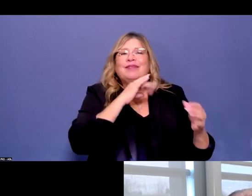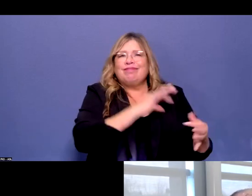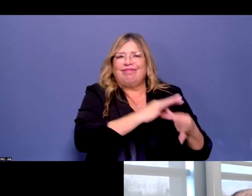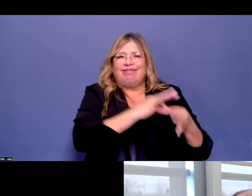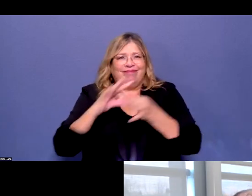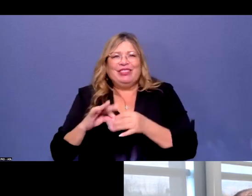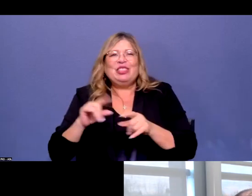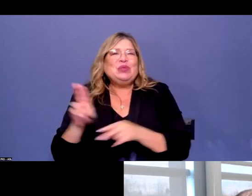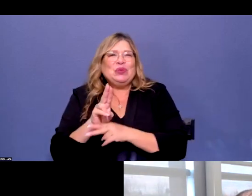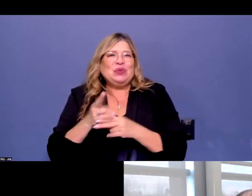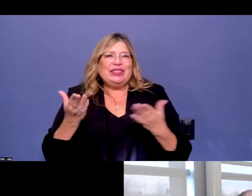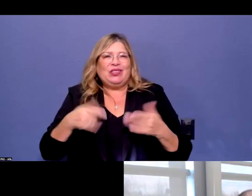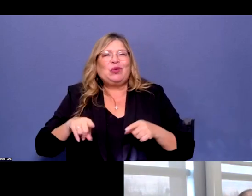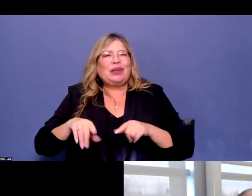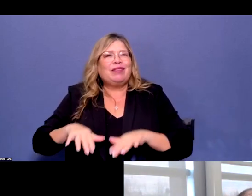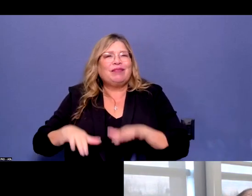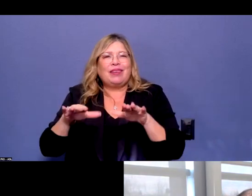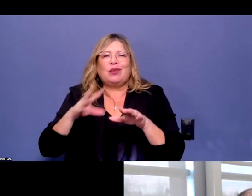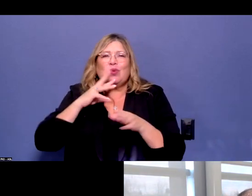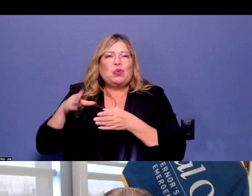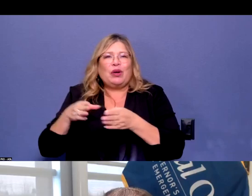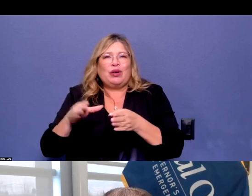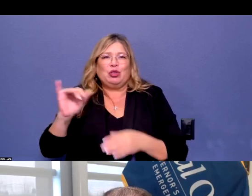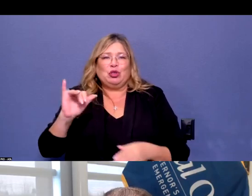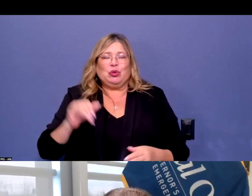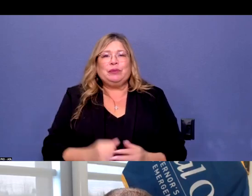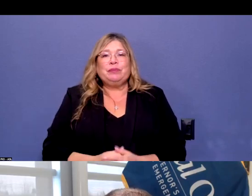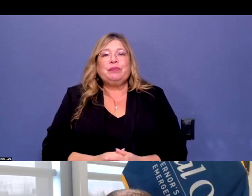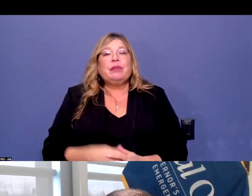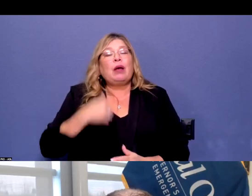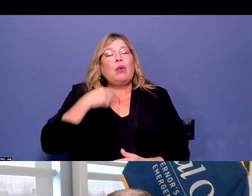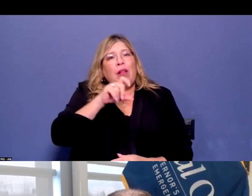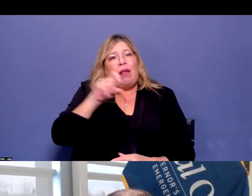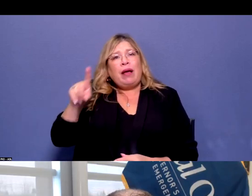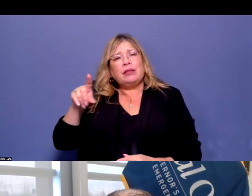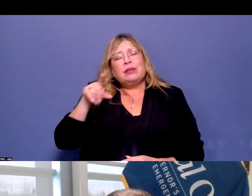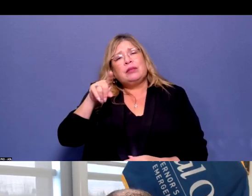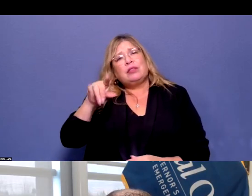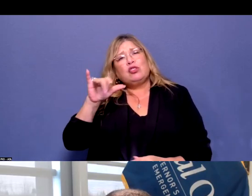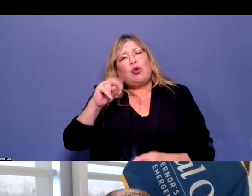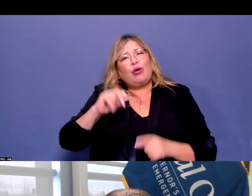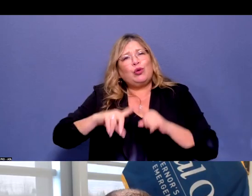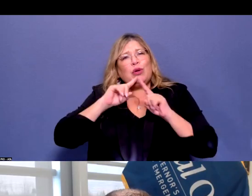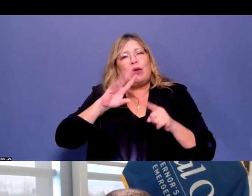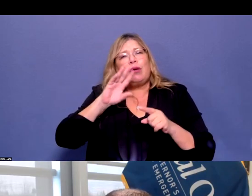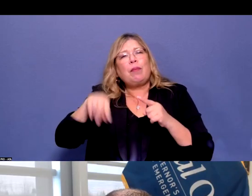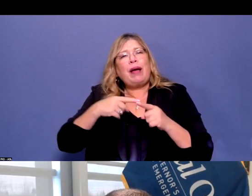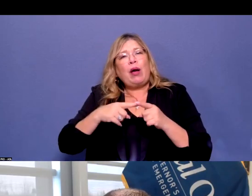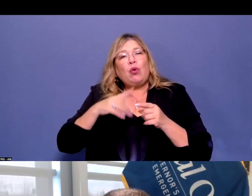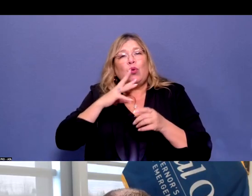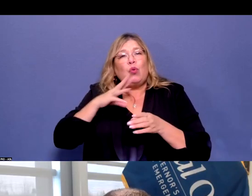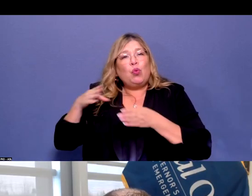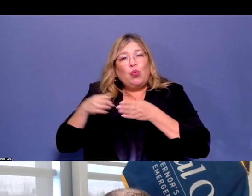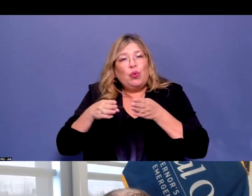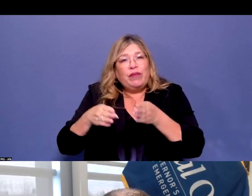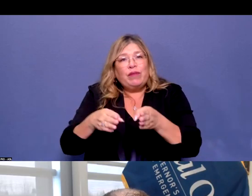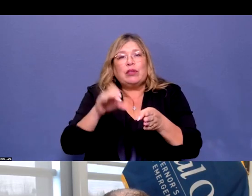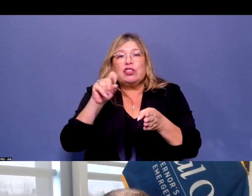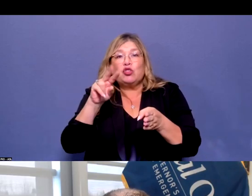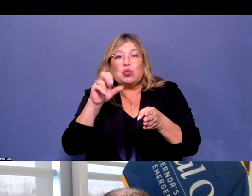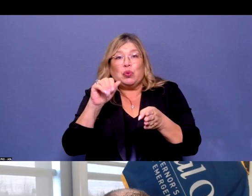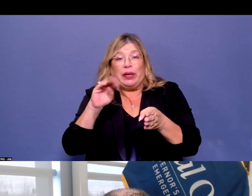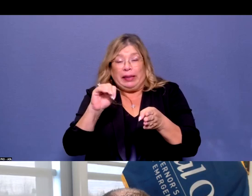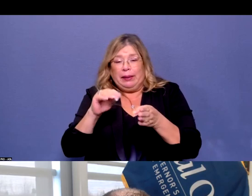about how they just do river and stream monitoring and how they're kind of watching that in real time. But, you know, all these folks here